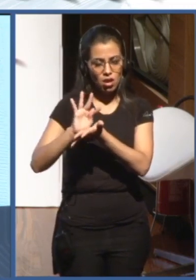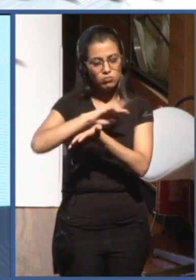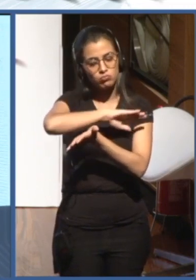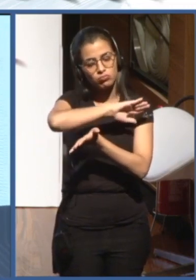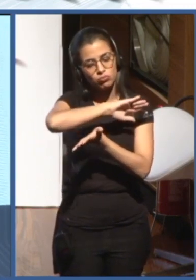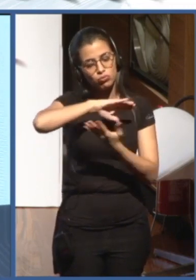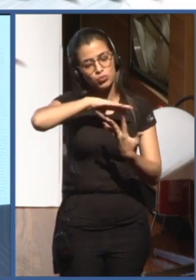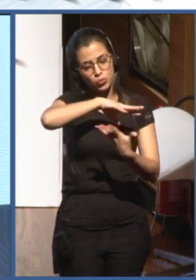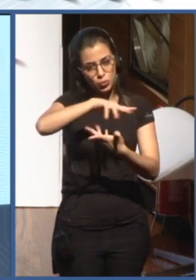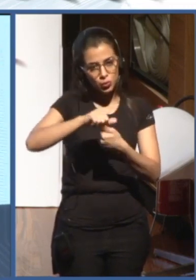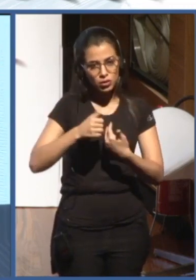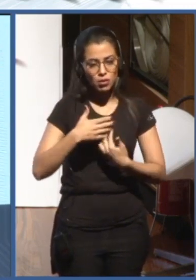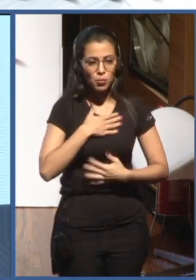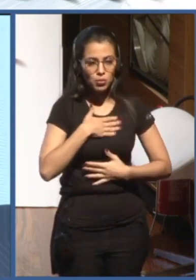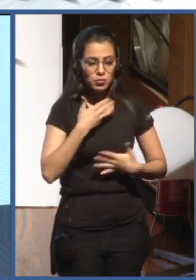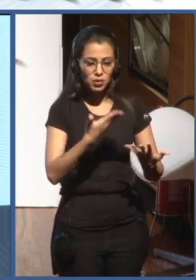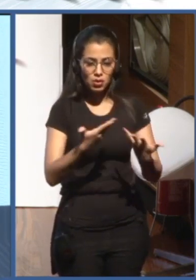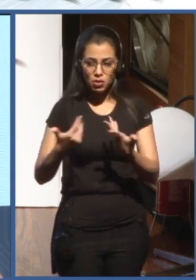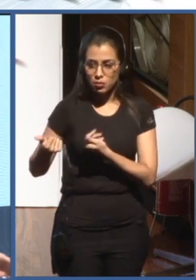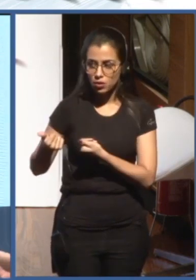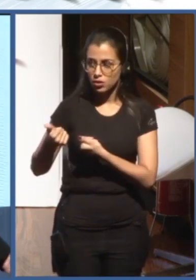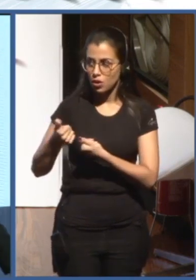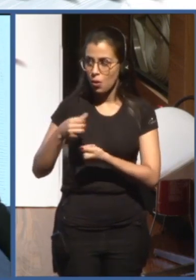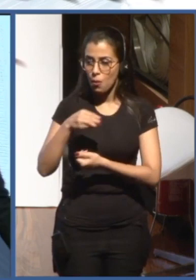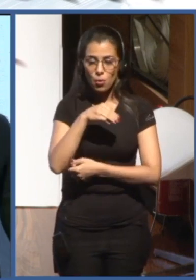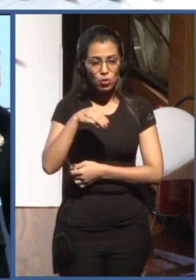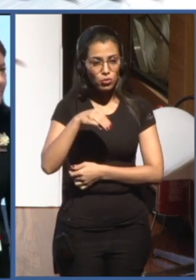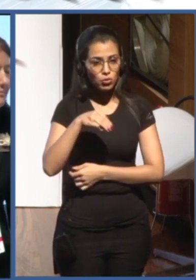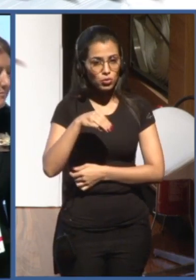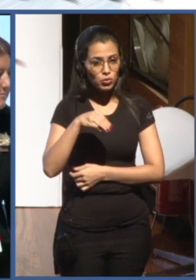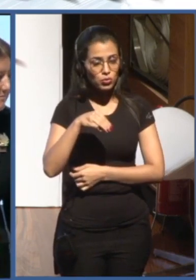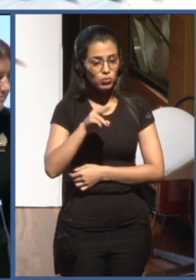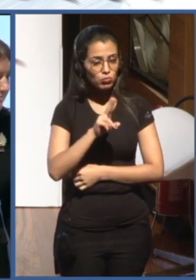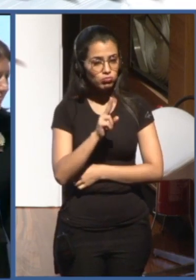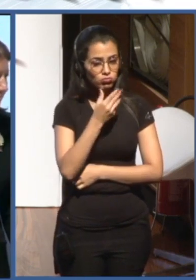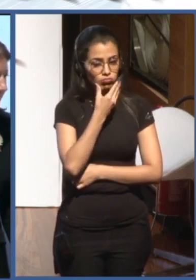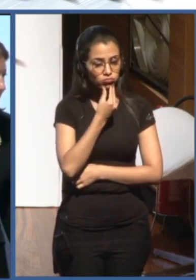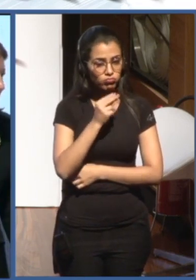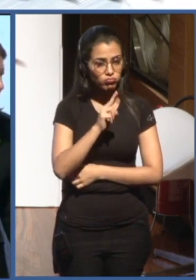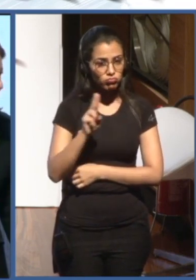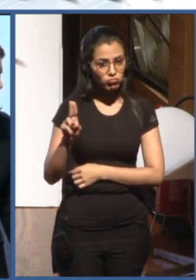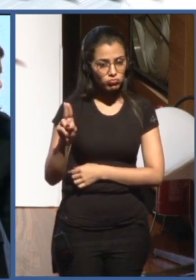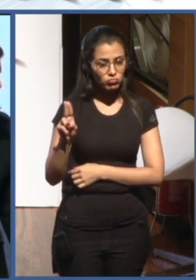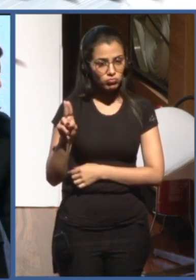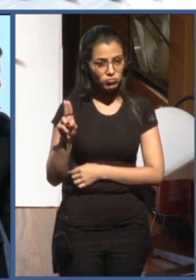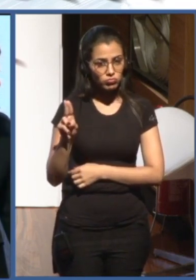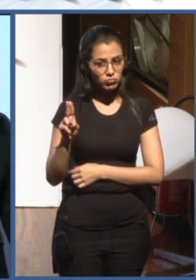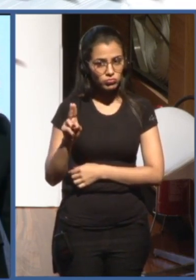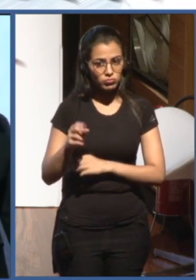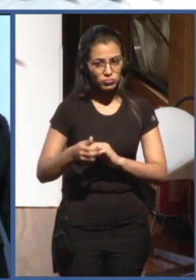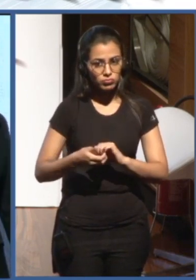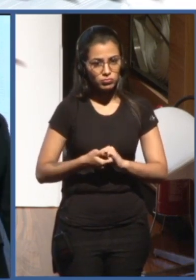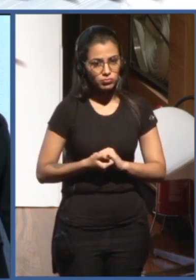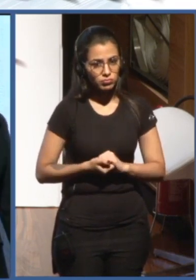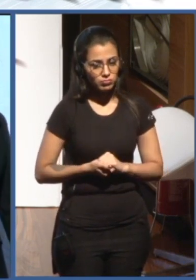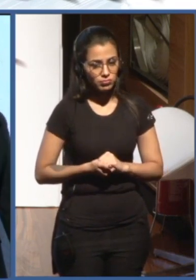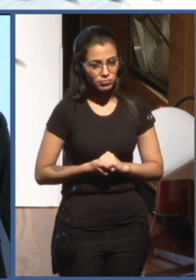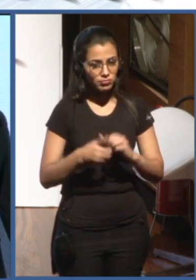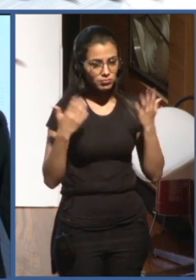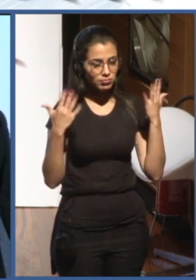the moderator of this panel, Mr. Moesh Shakshuuk, Assistant Director General for Communication and Information of UNESCO.